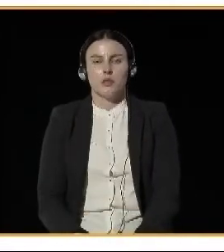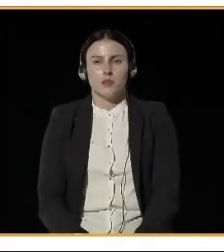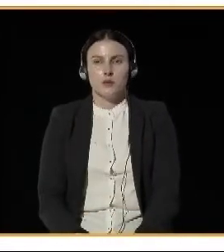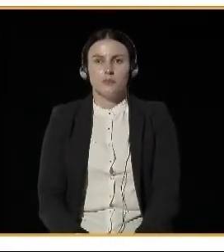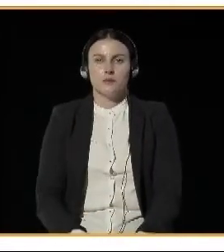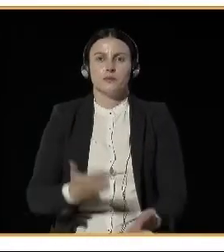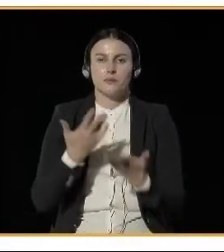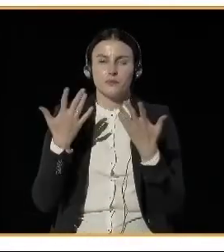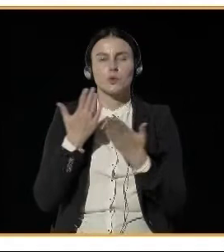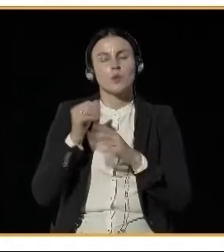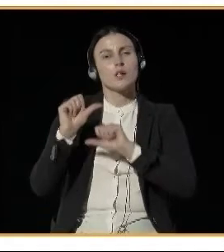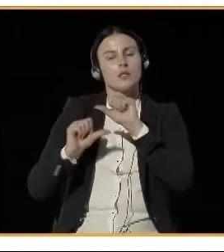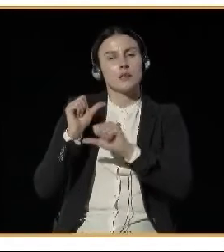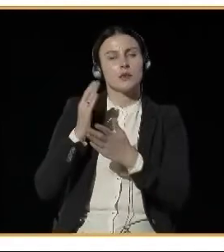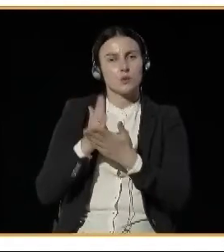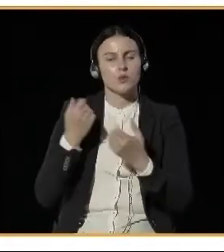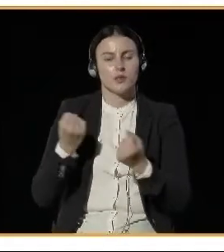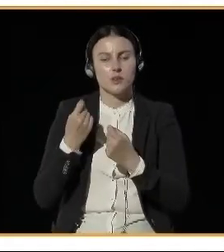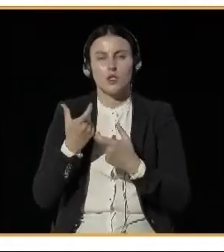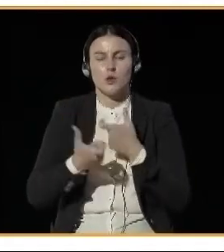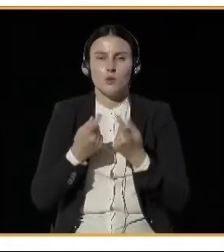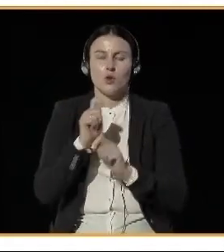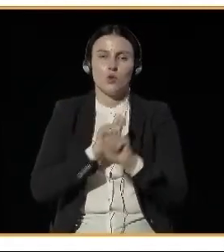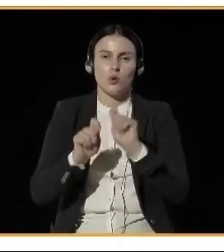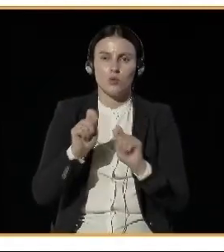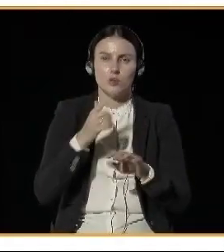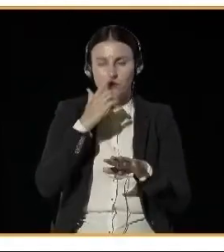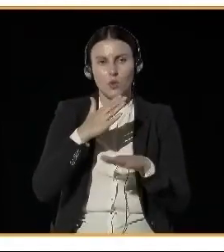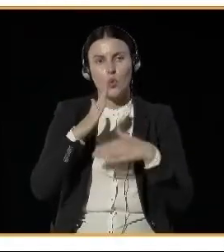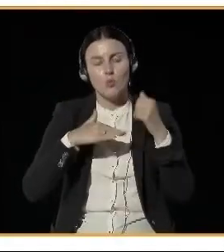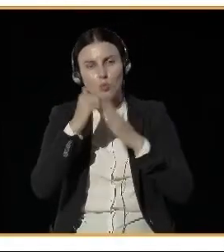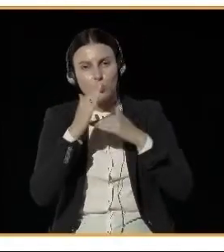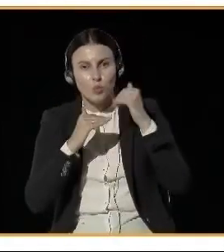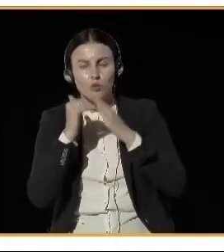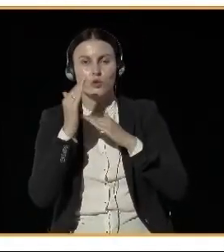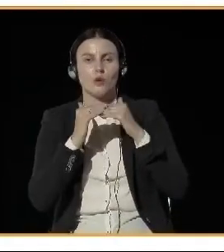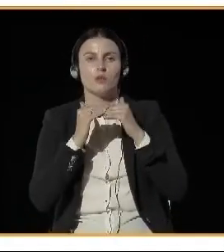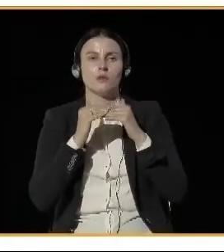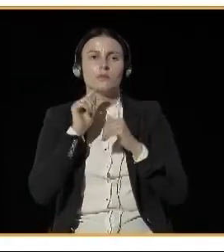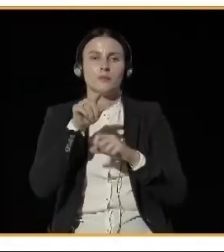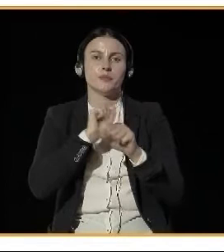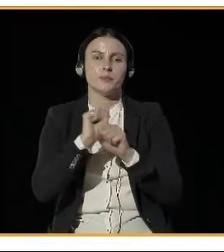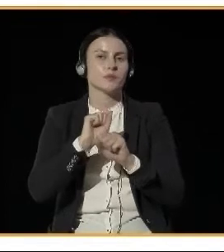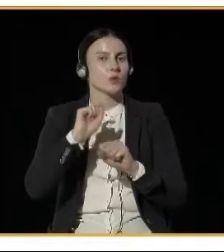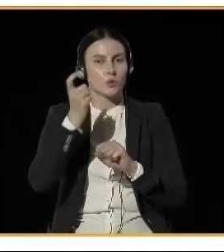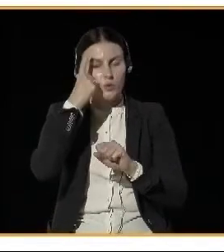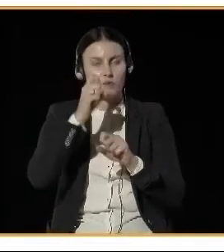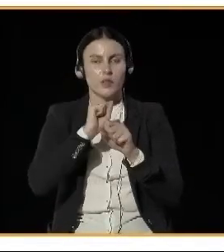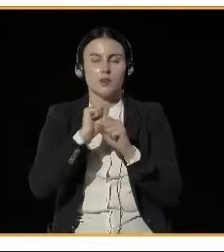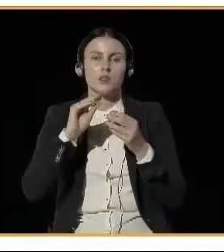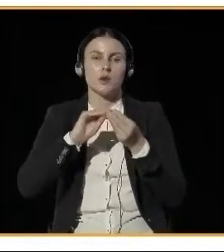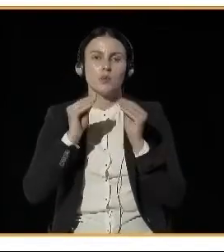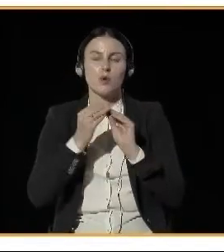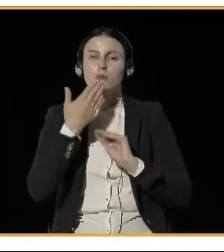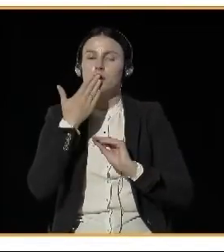targeting specifically solid fuel combustion. We are now in a situation where 2024